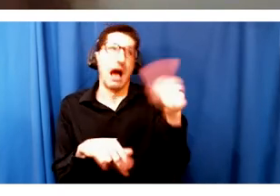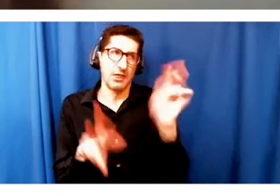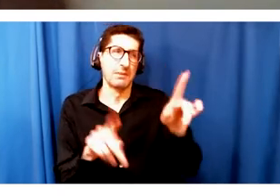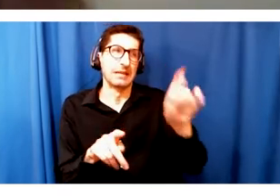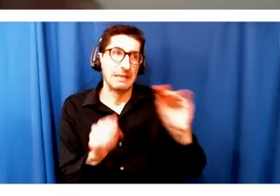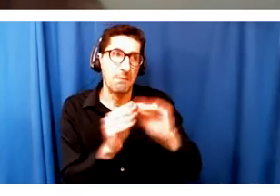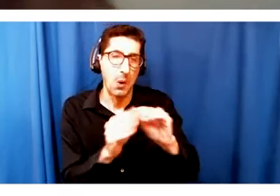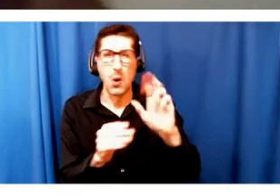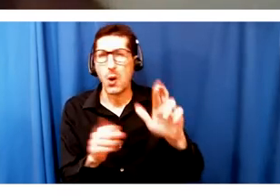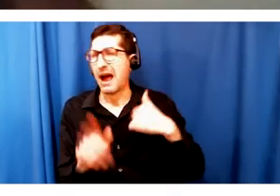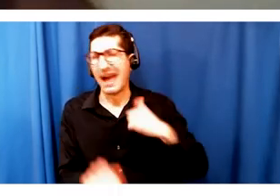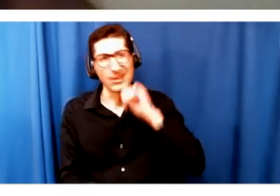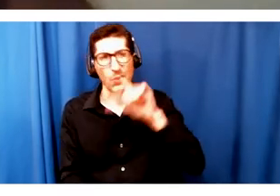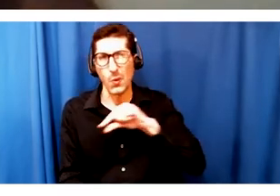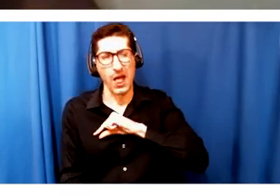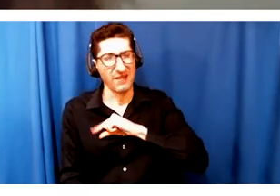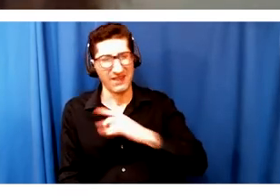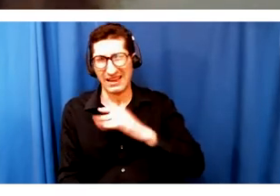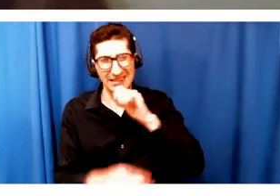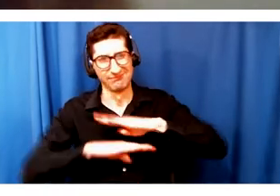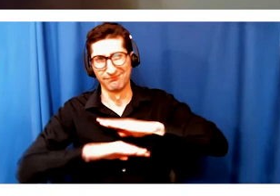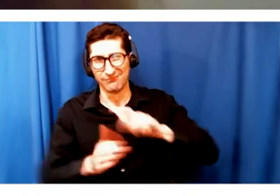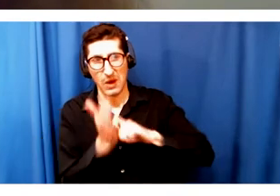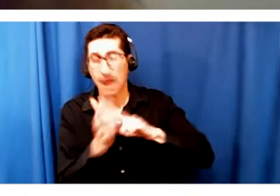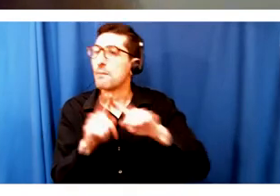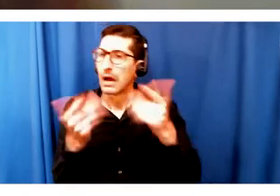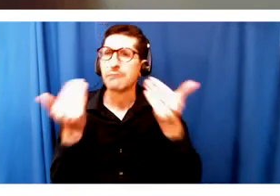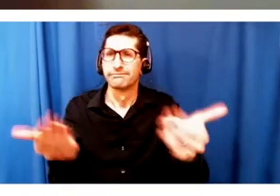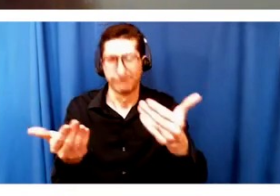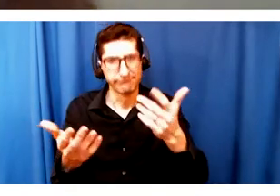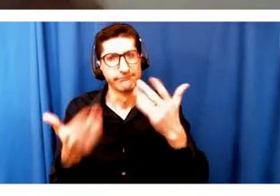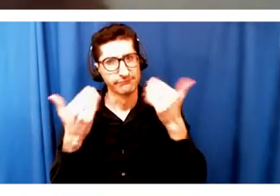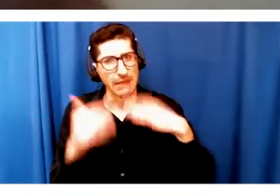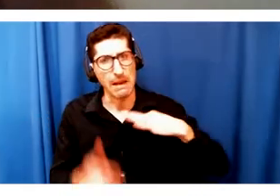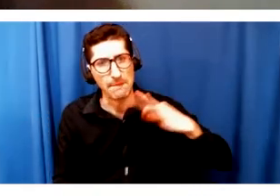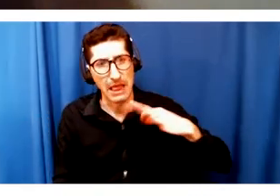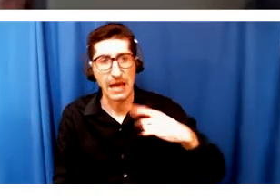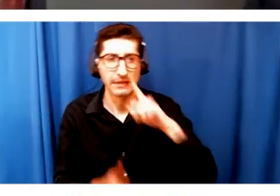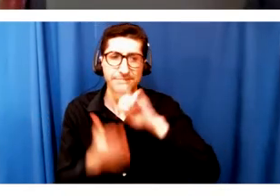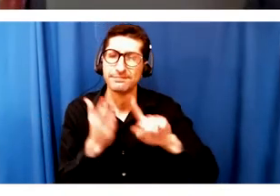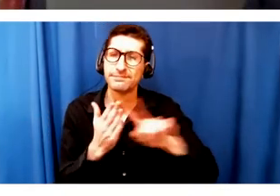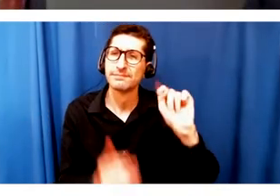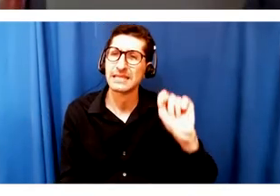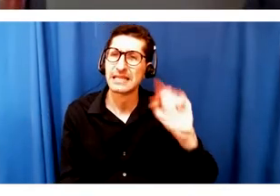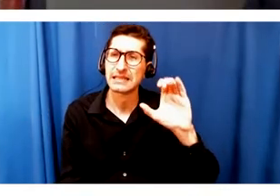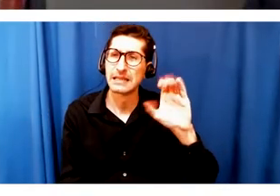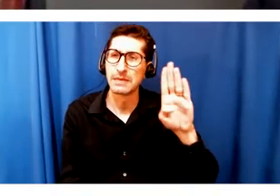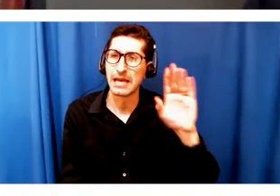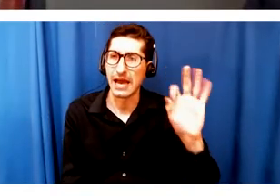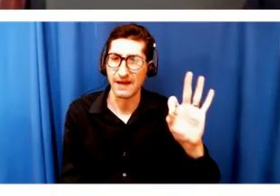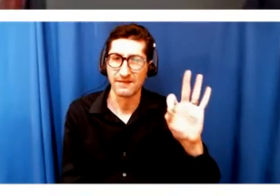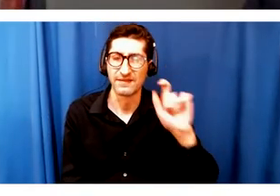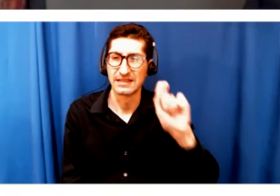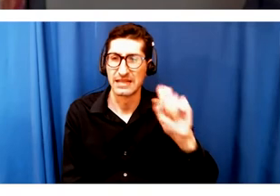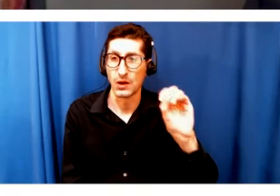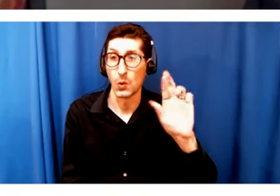This is what we're here for. So please visit tcbf.org for more info. Thank you so much for all that, Alex. I'm sure